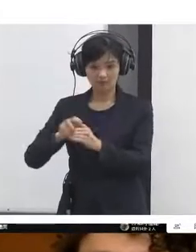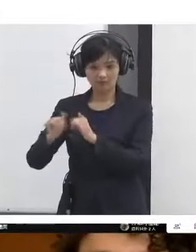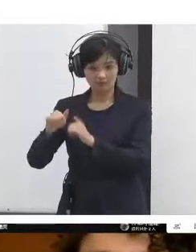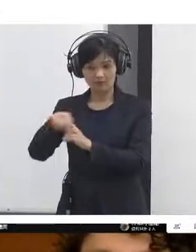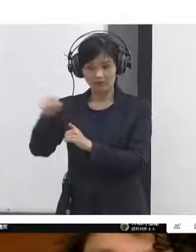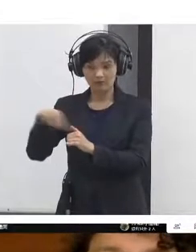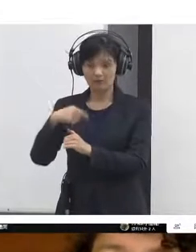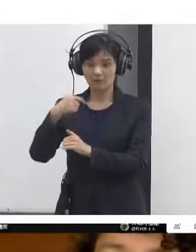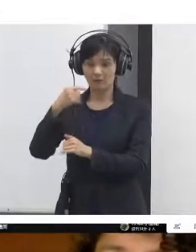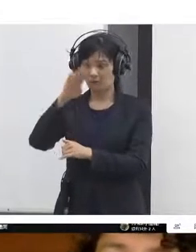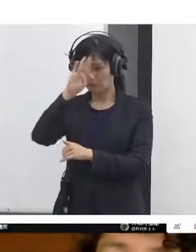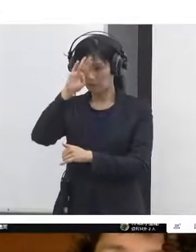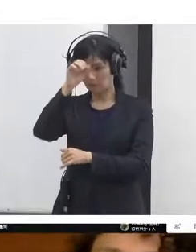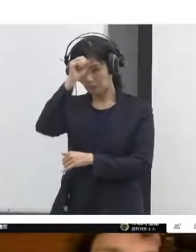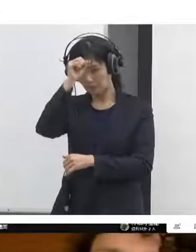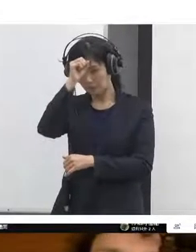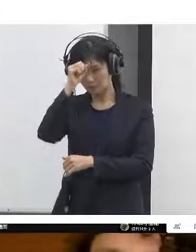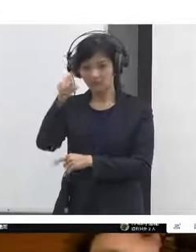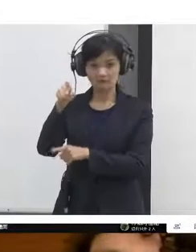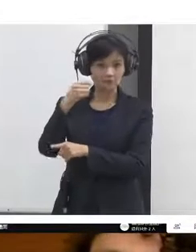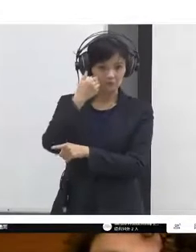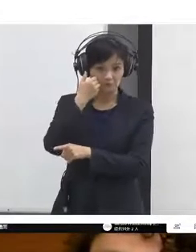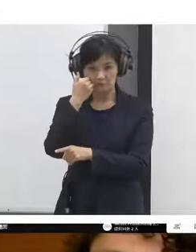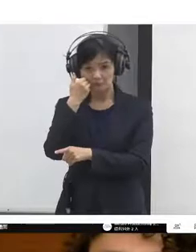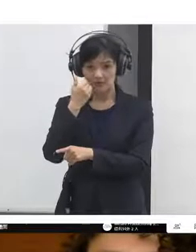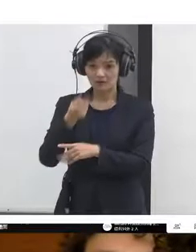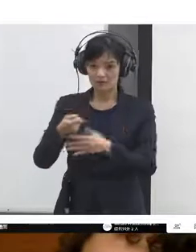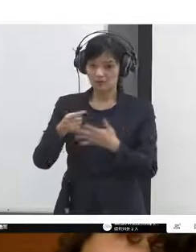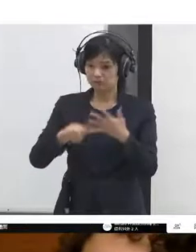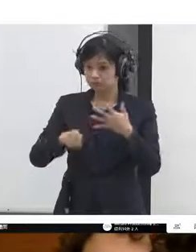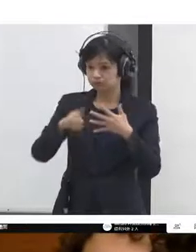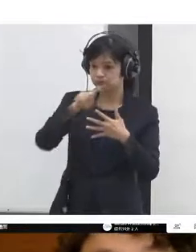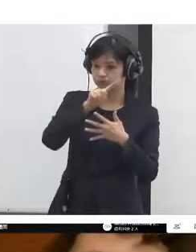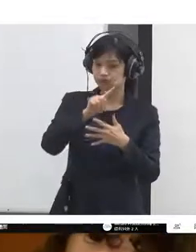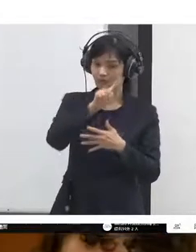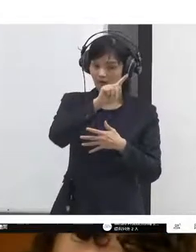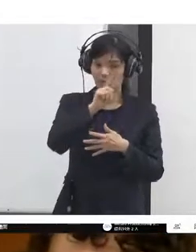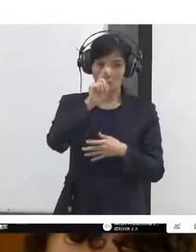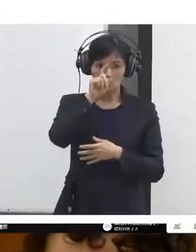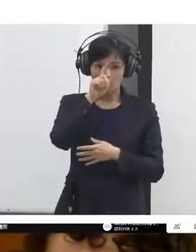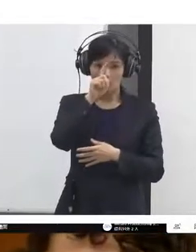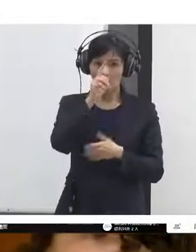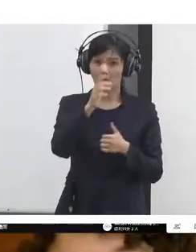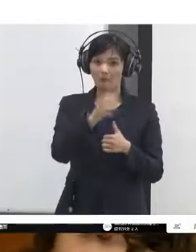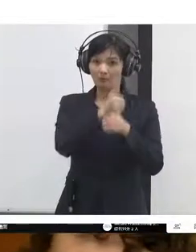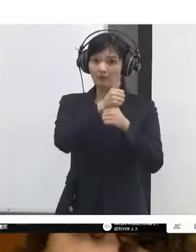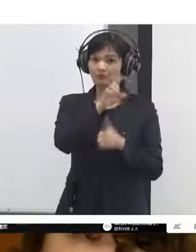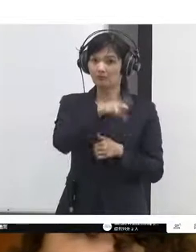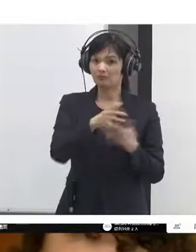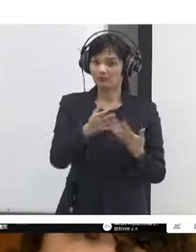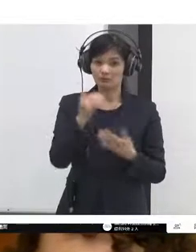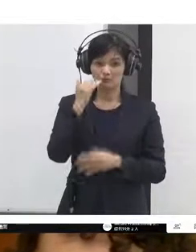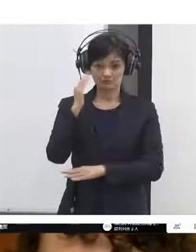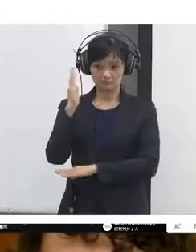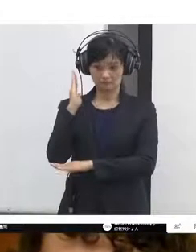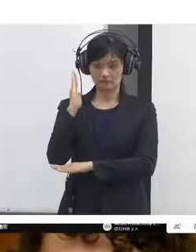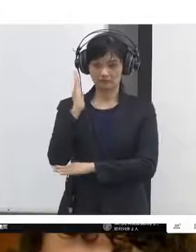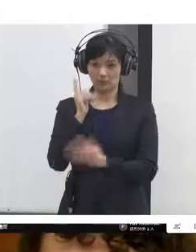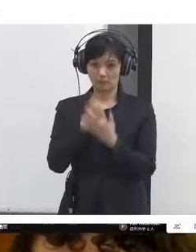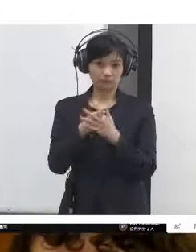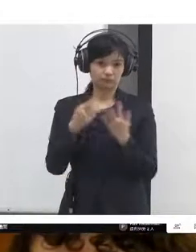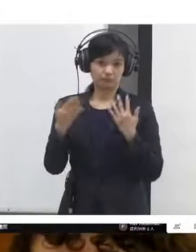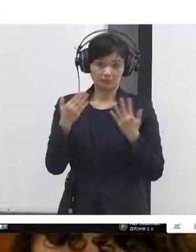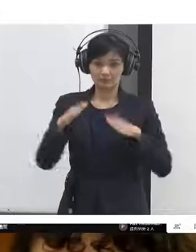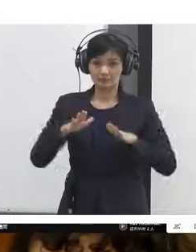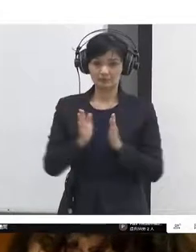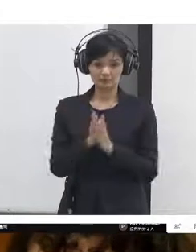could have become aware of that information and acted on it perhaps the problem wouldn't have grown to the climate